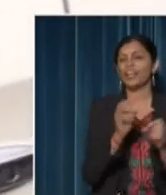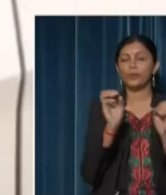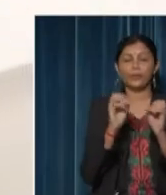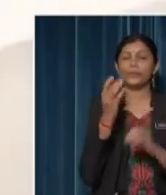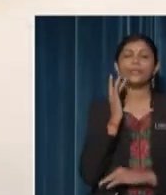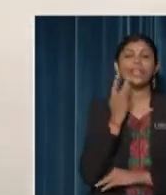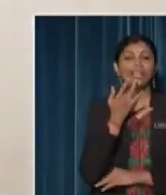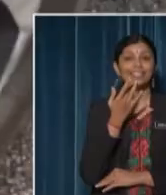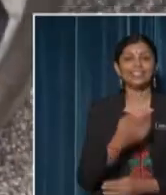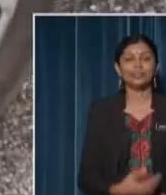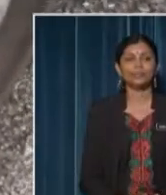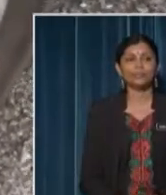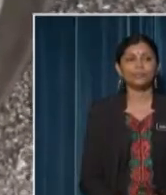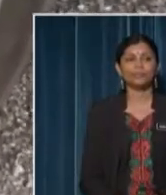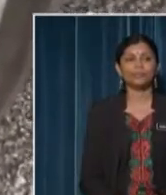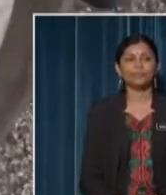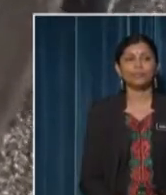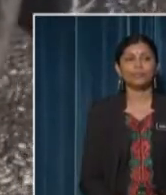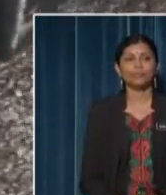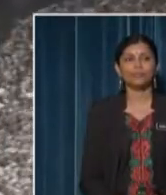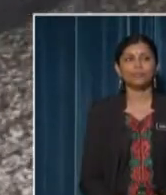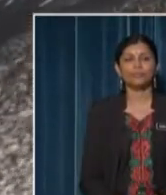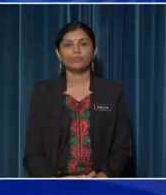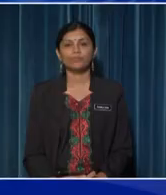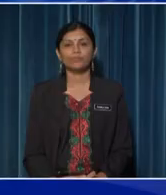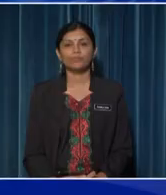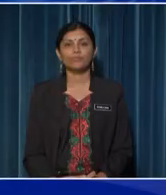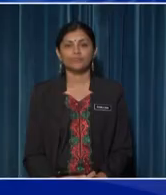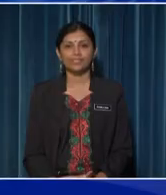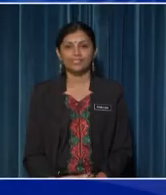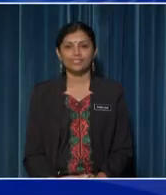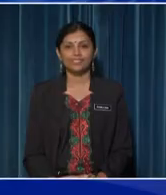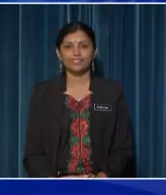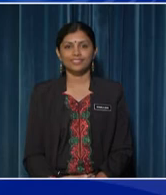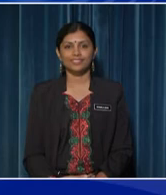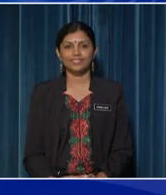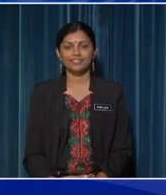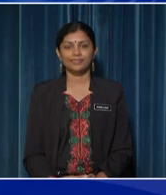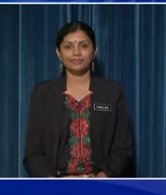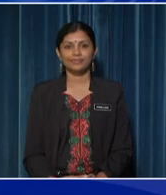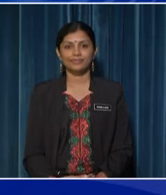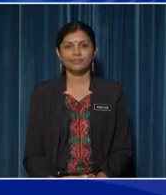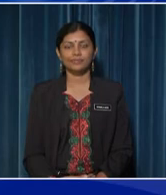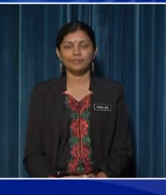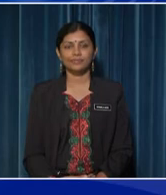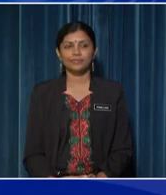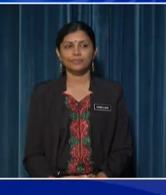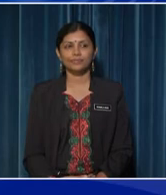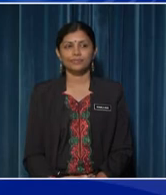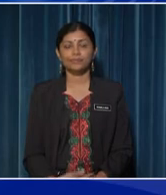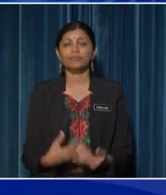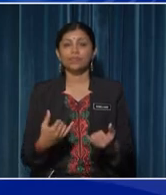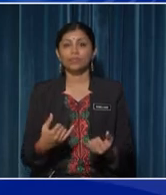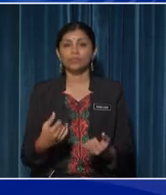taste It is not sour, salty, sweet or bitter Now, we will try to guess